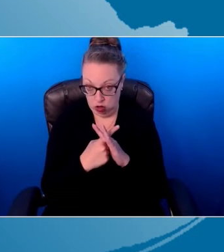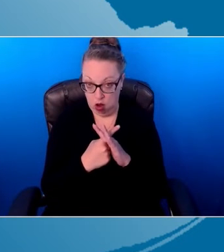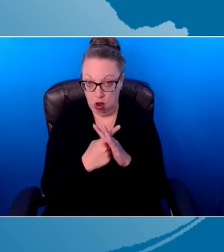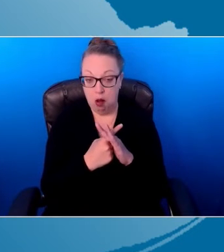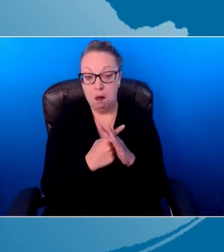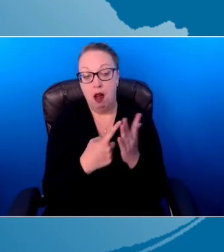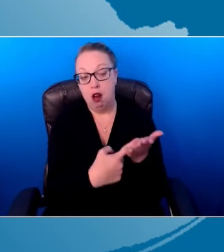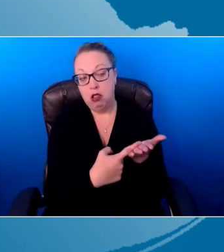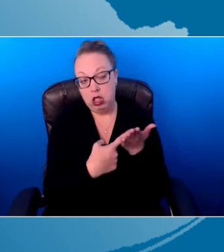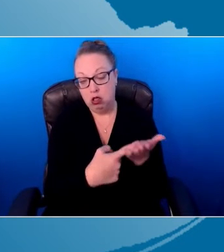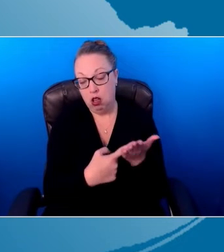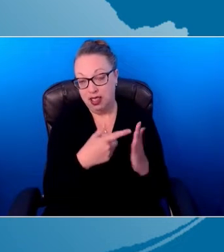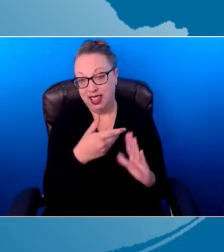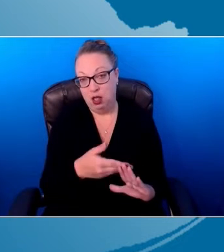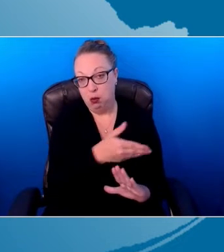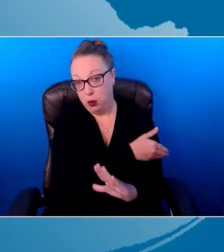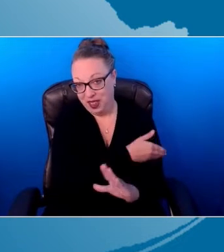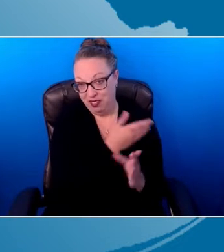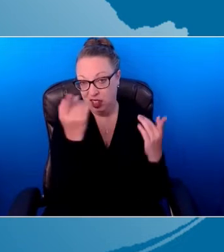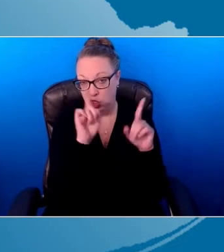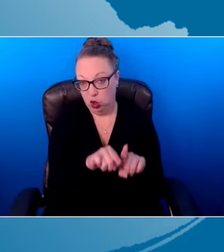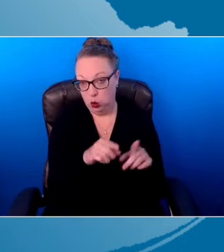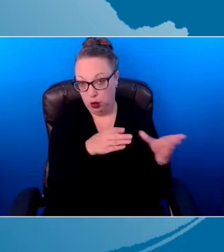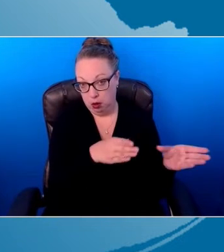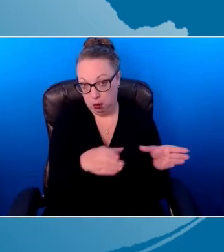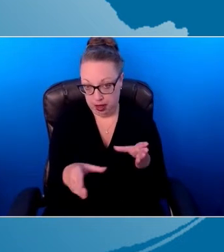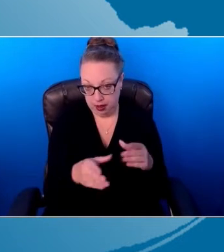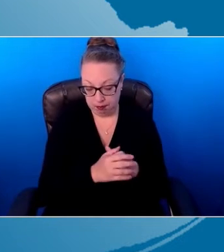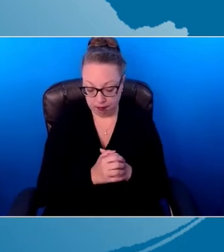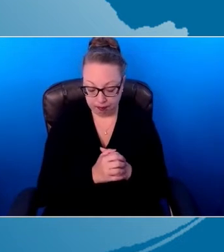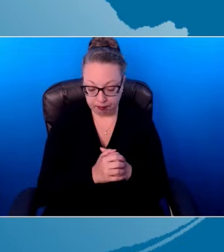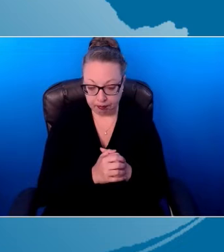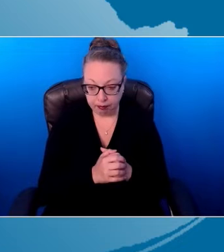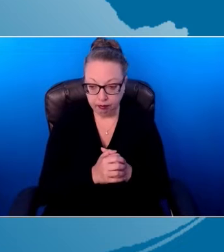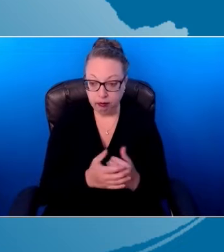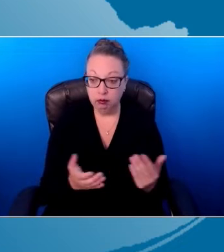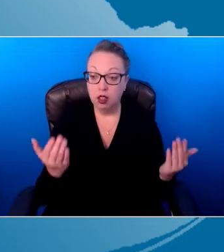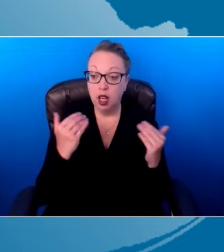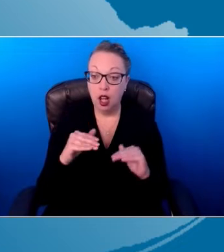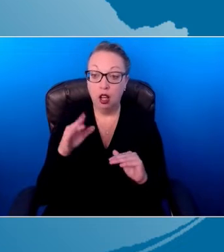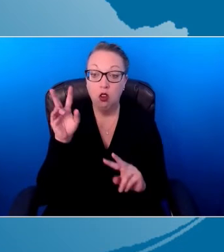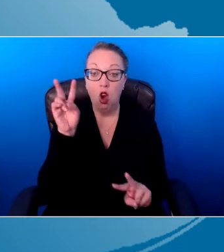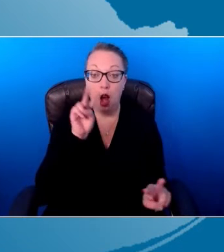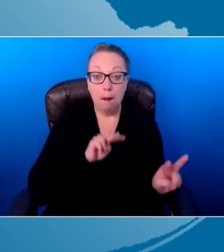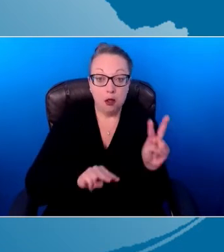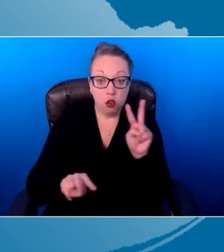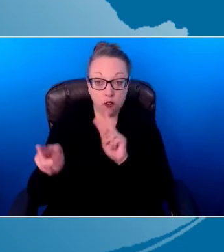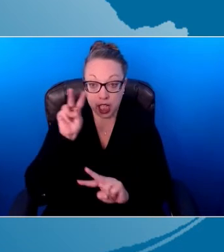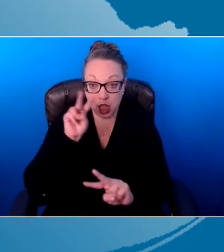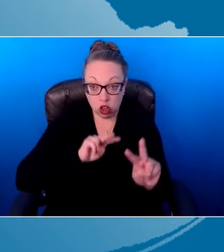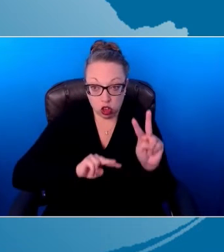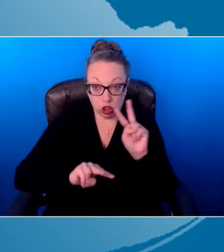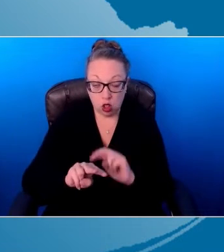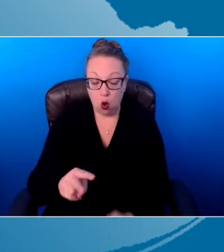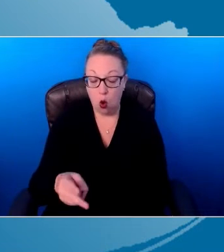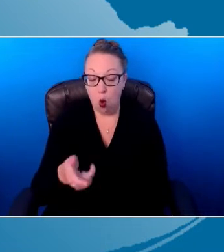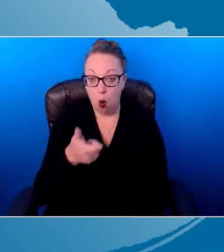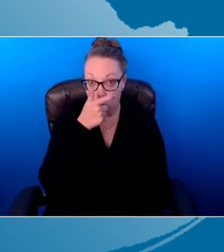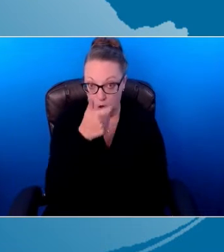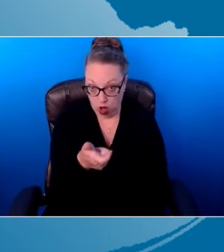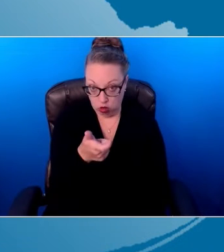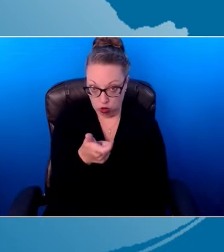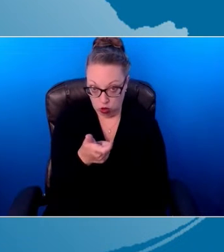coaching is observation. Observation. Watch, wait, listen,